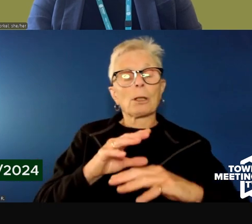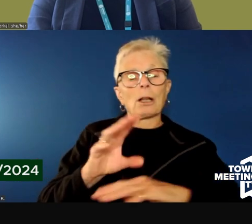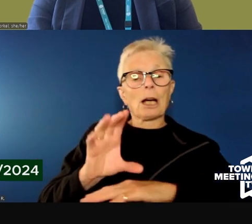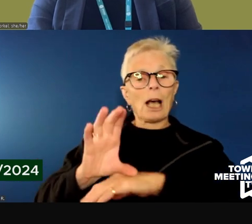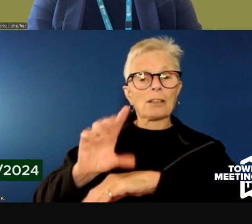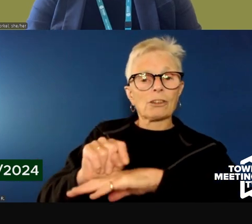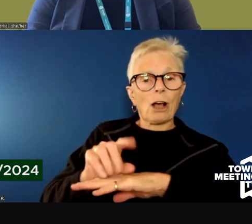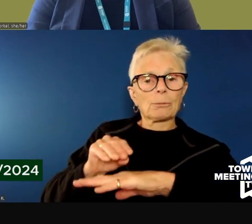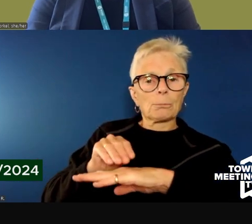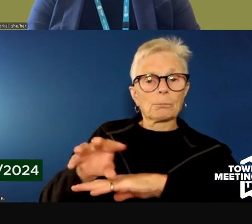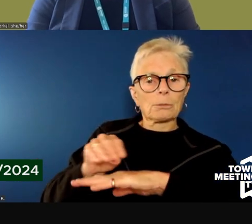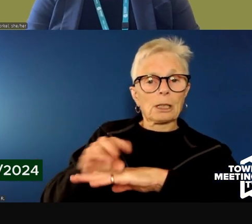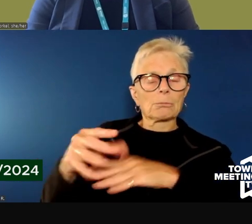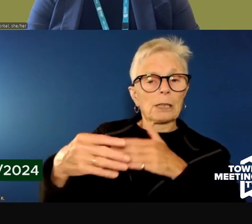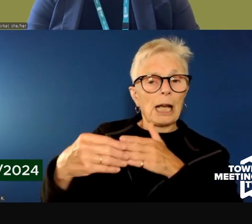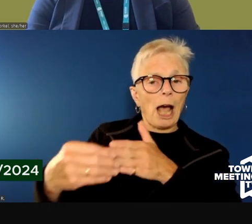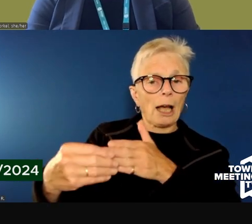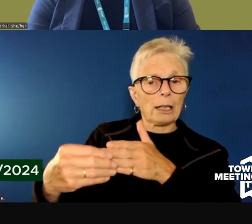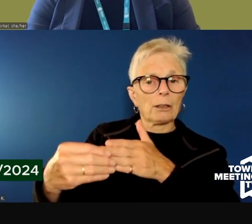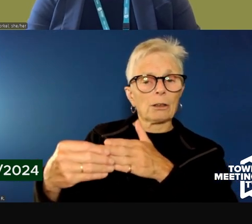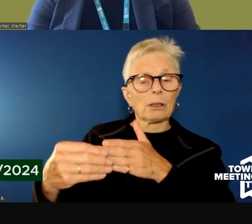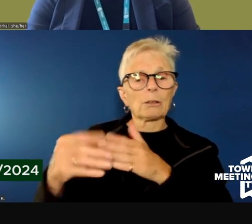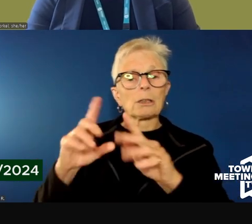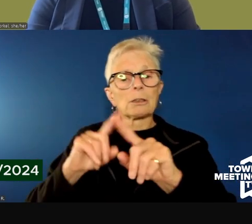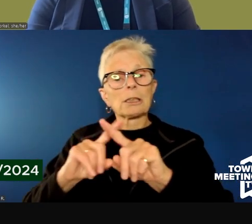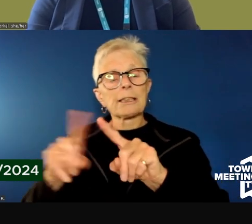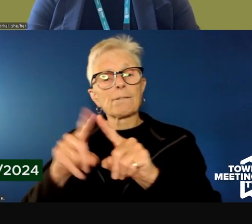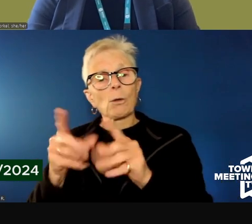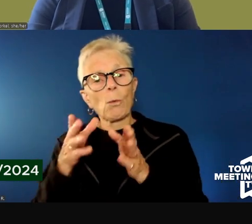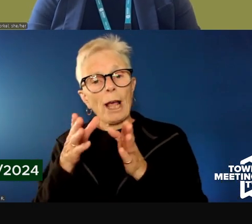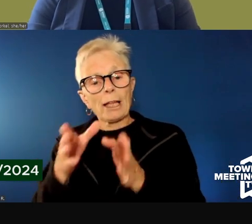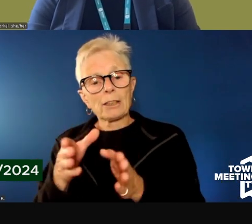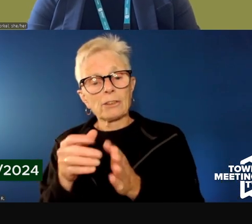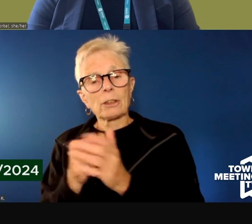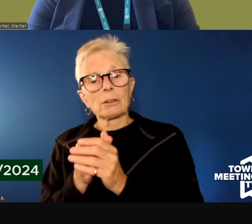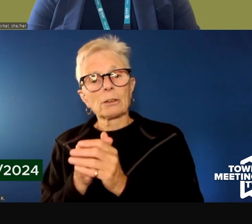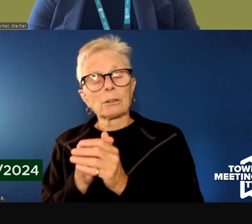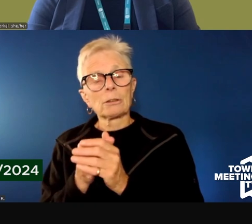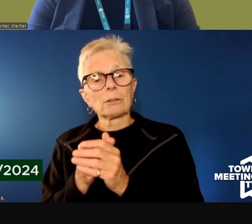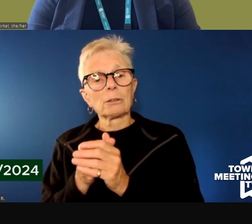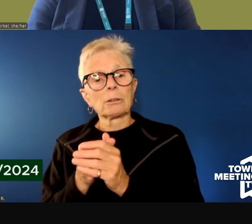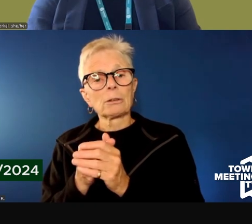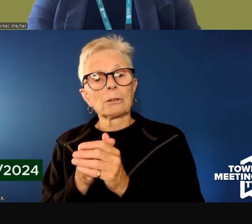ways that they can offer,